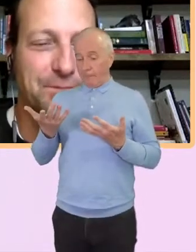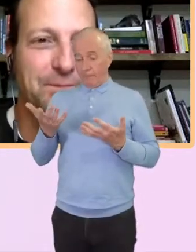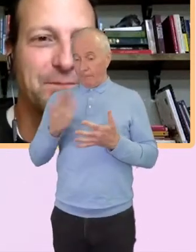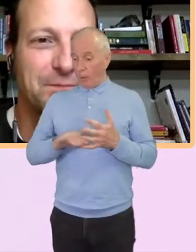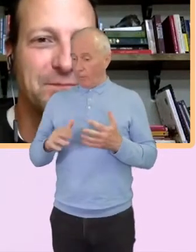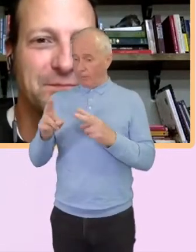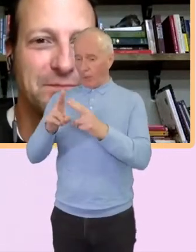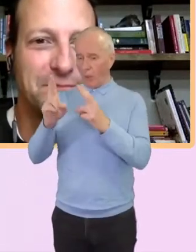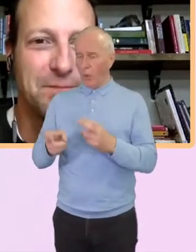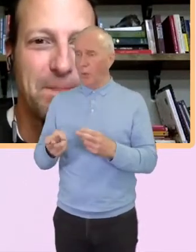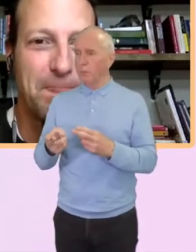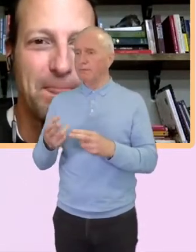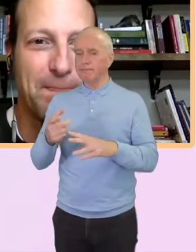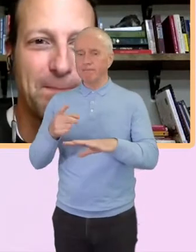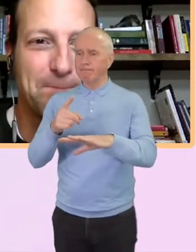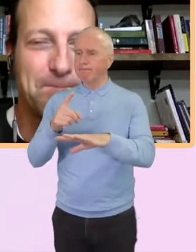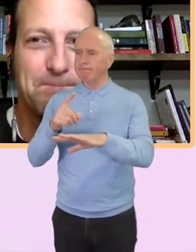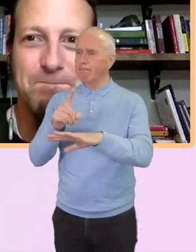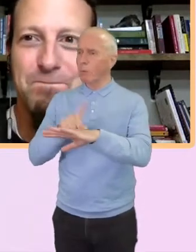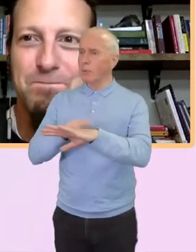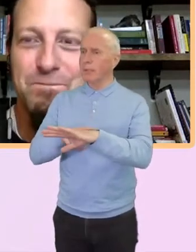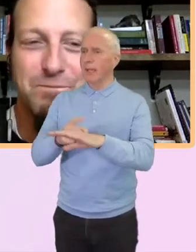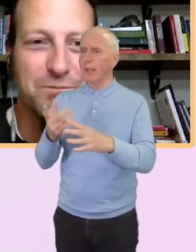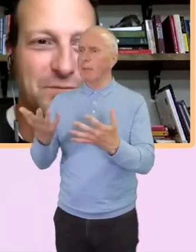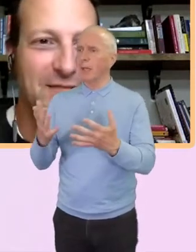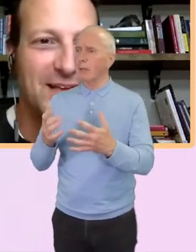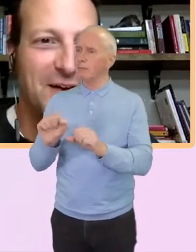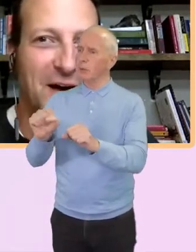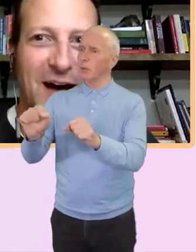home. What time is it where you're at right now?